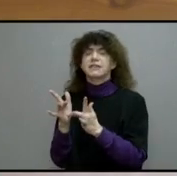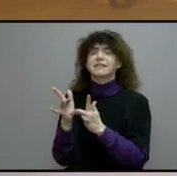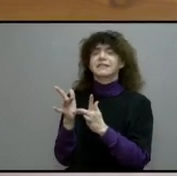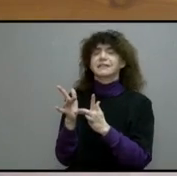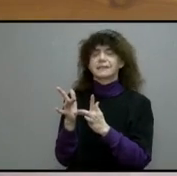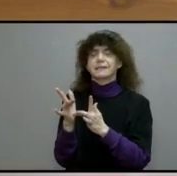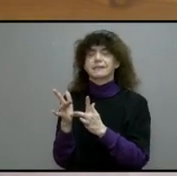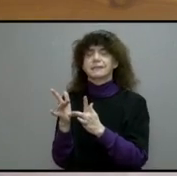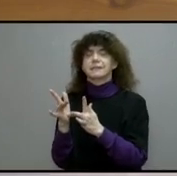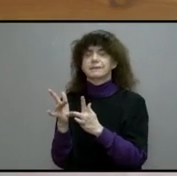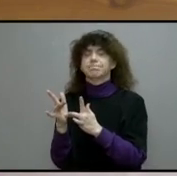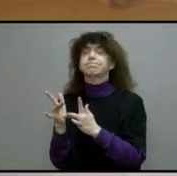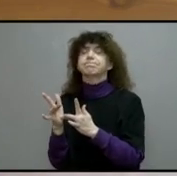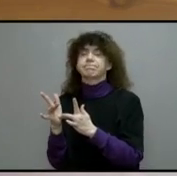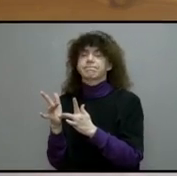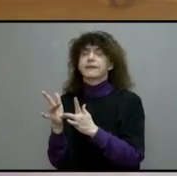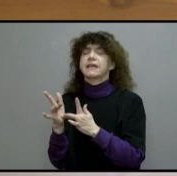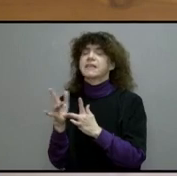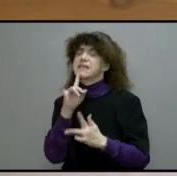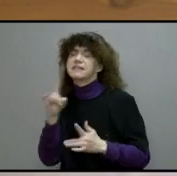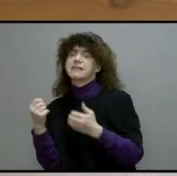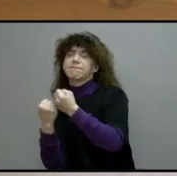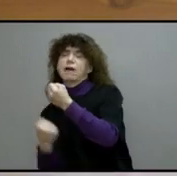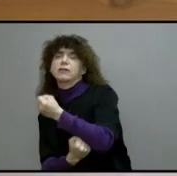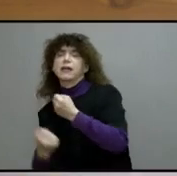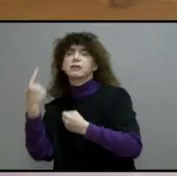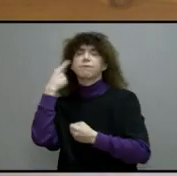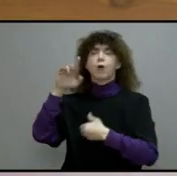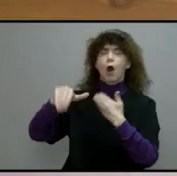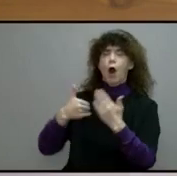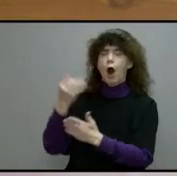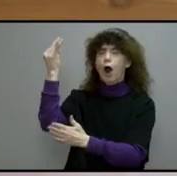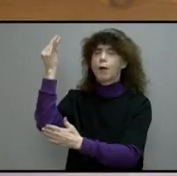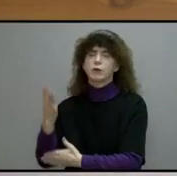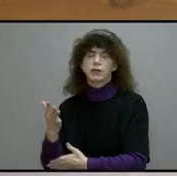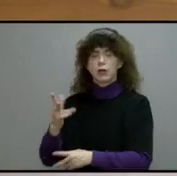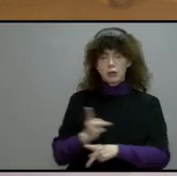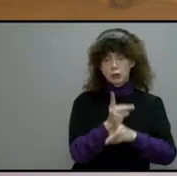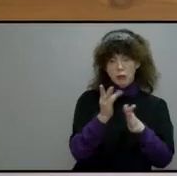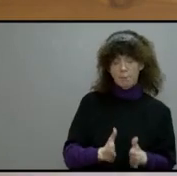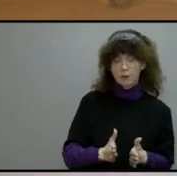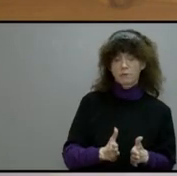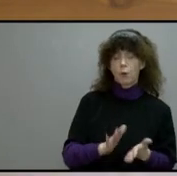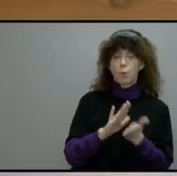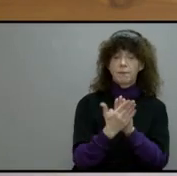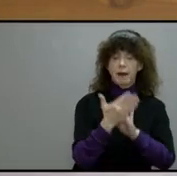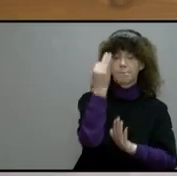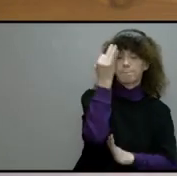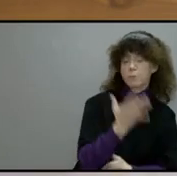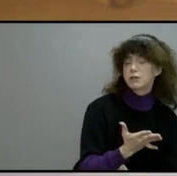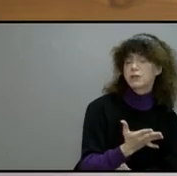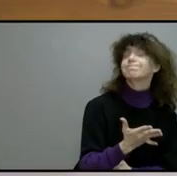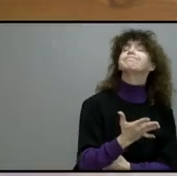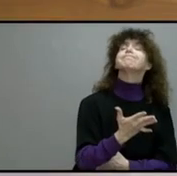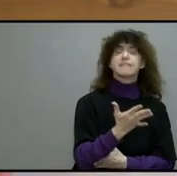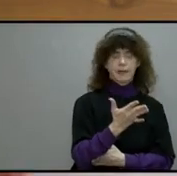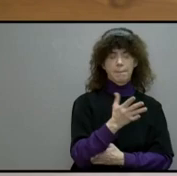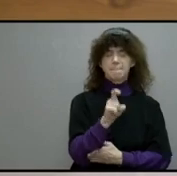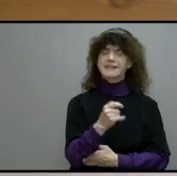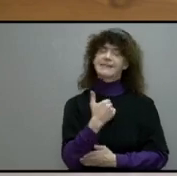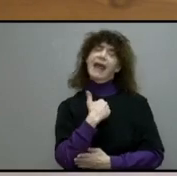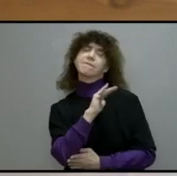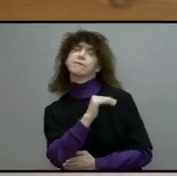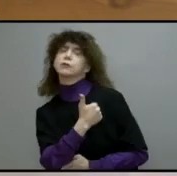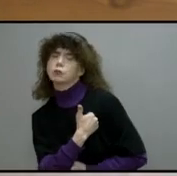true minister is Christ. The true shepherd of souls is that man who enters the ministry with a single